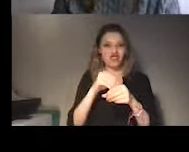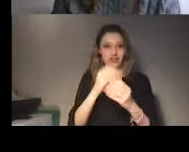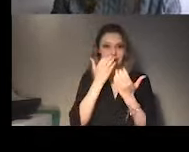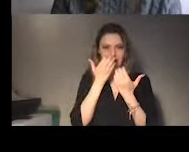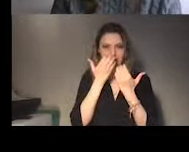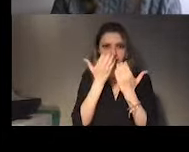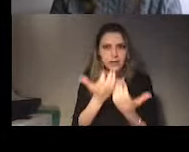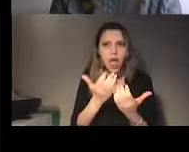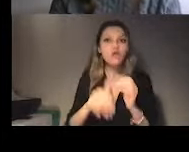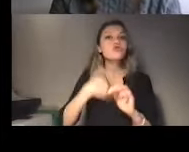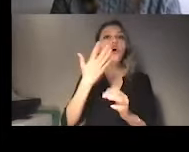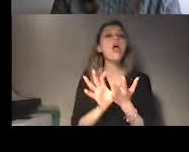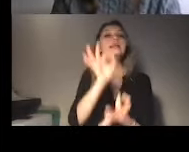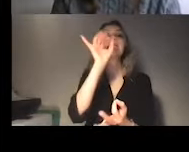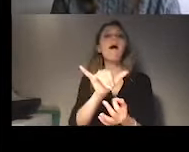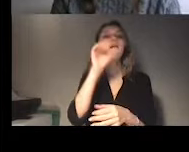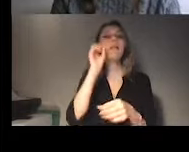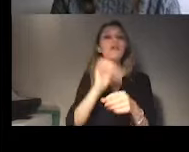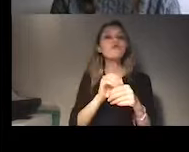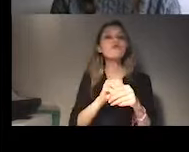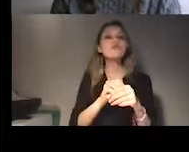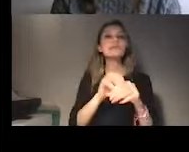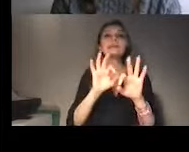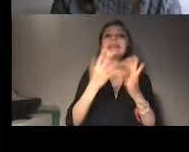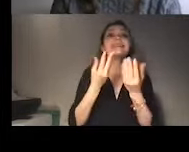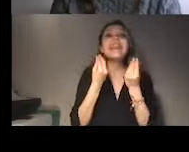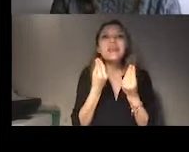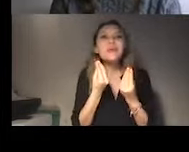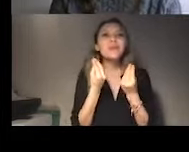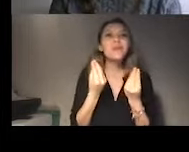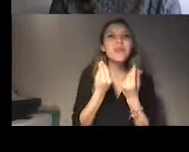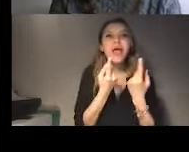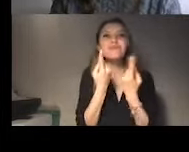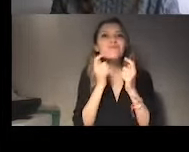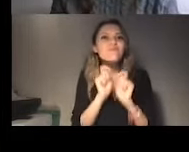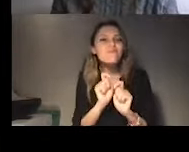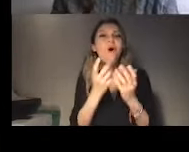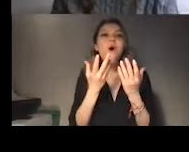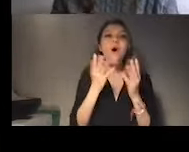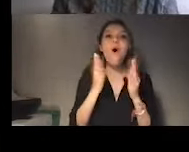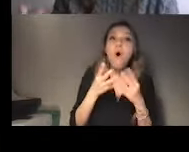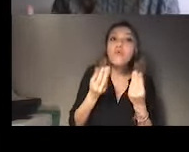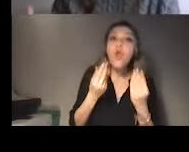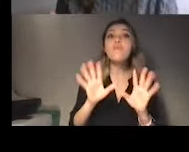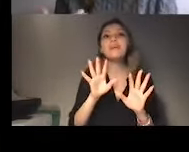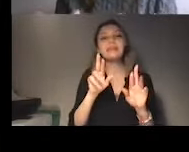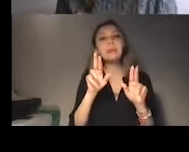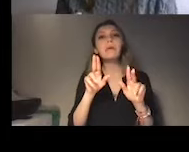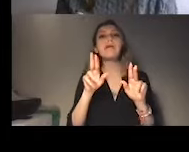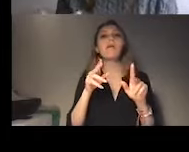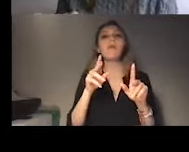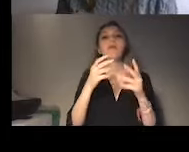So this is a mechanism that basically focus on a cooperative spirit, where